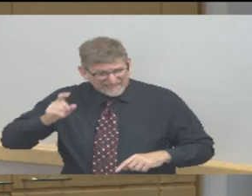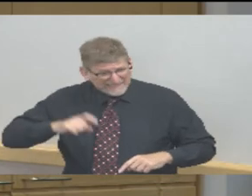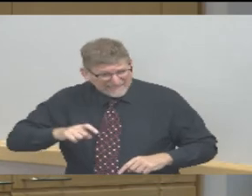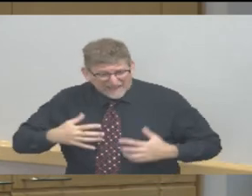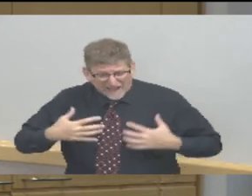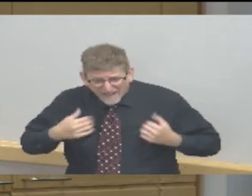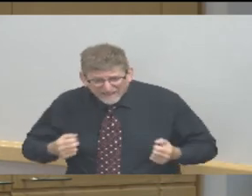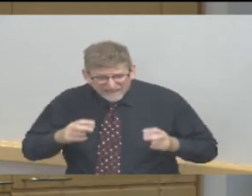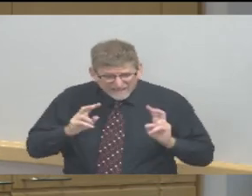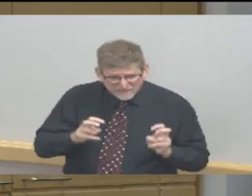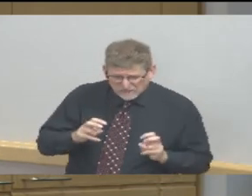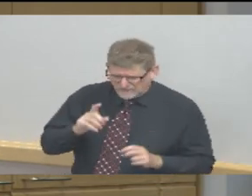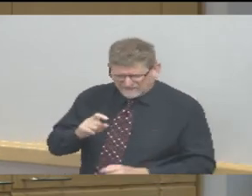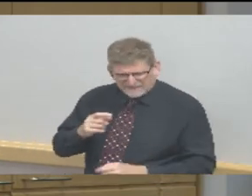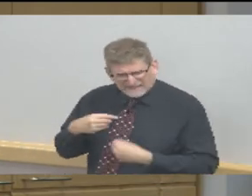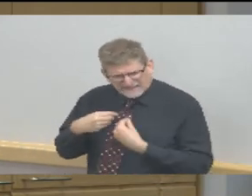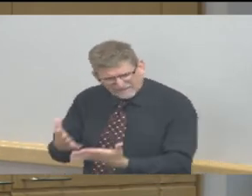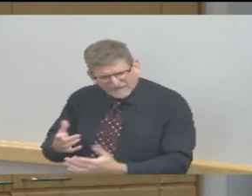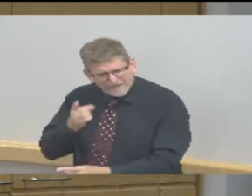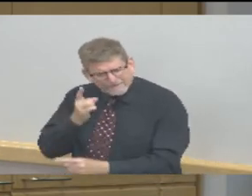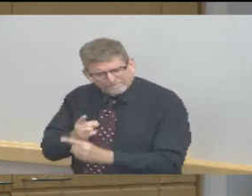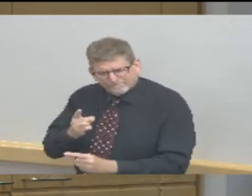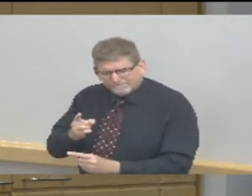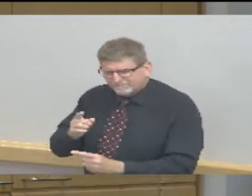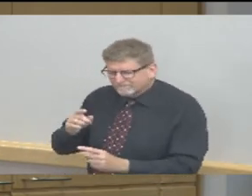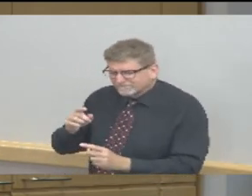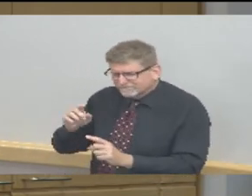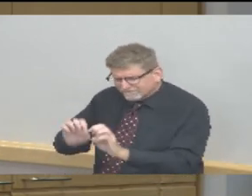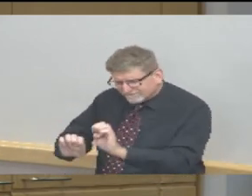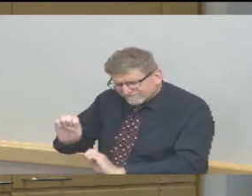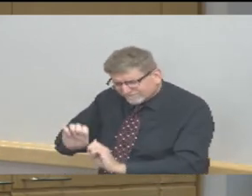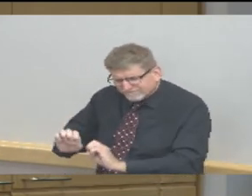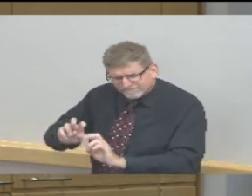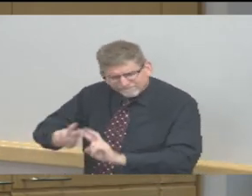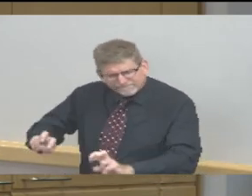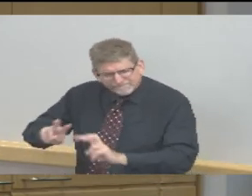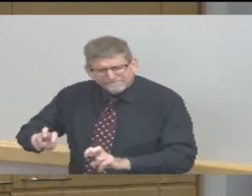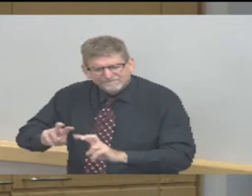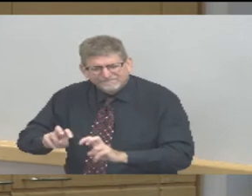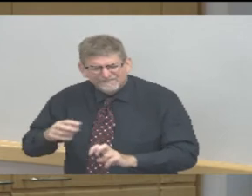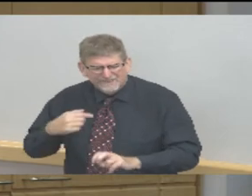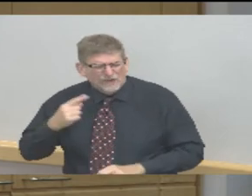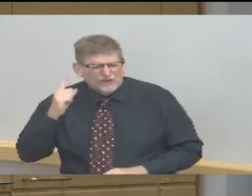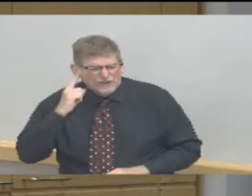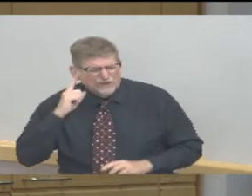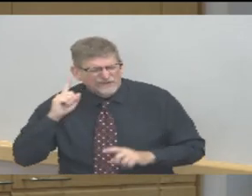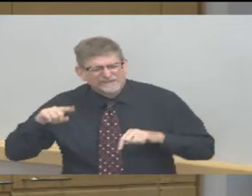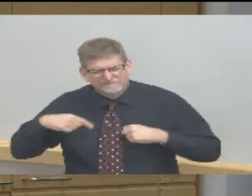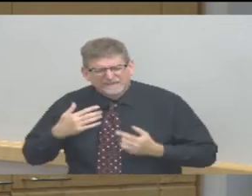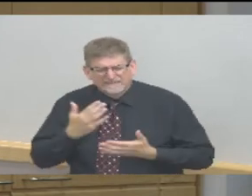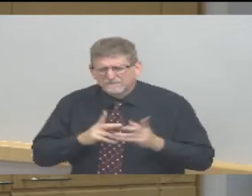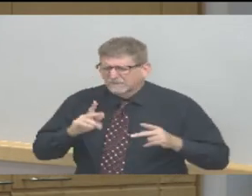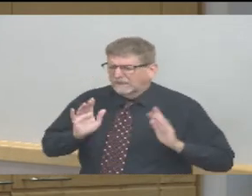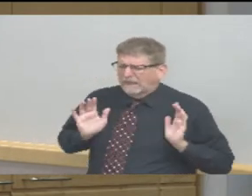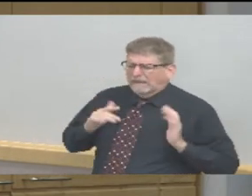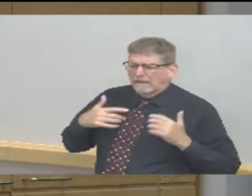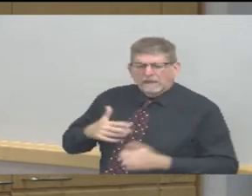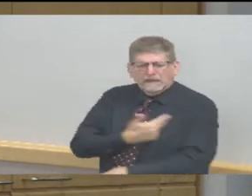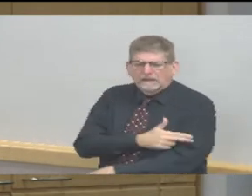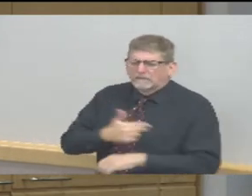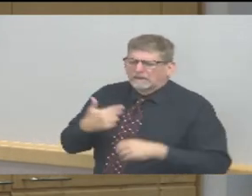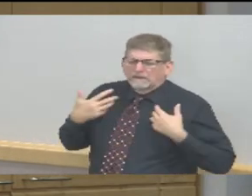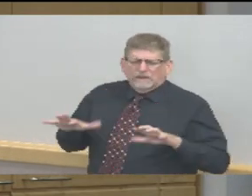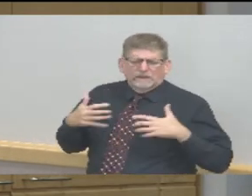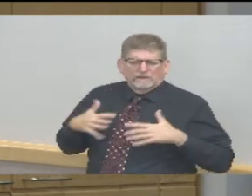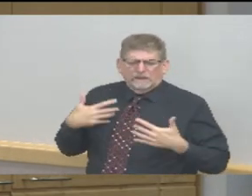stories on a daily basis through our emergency room particularly of individuals who needed care and